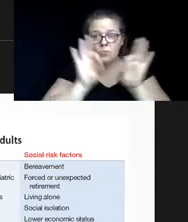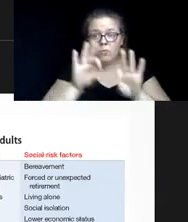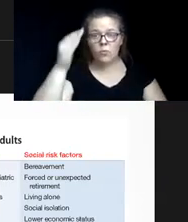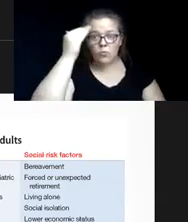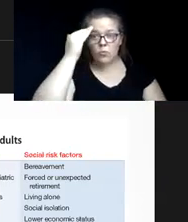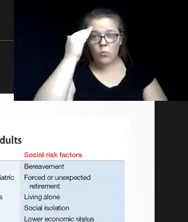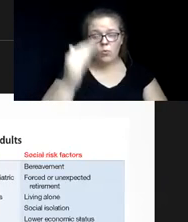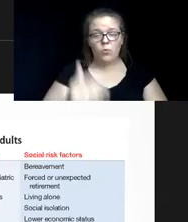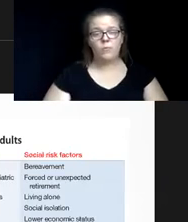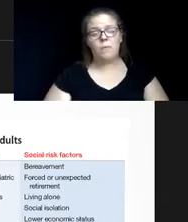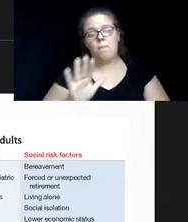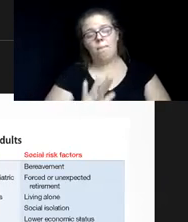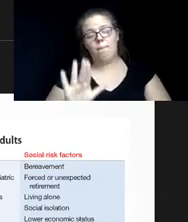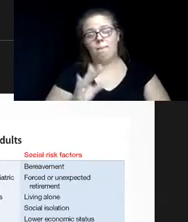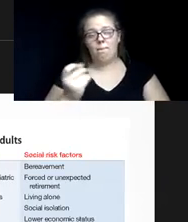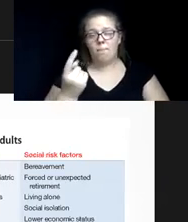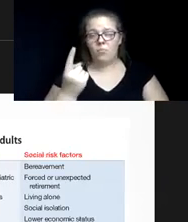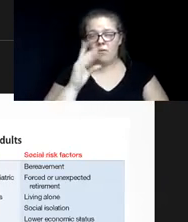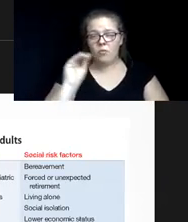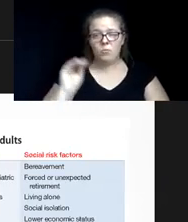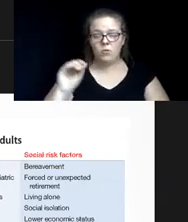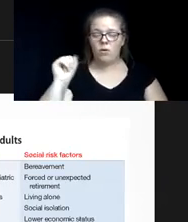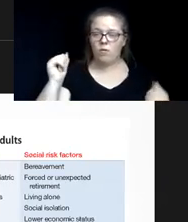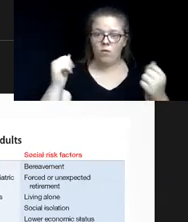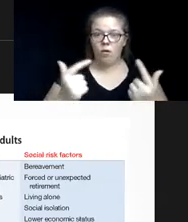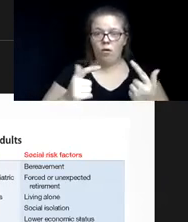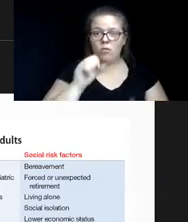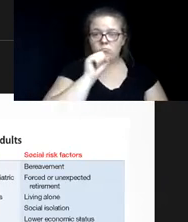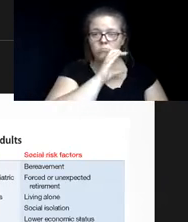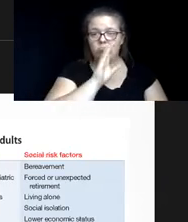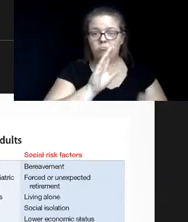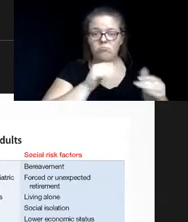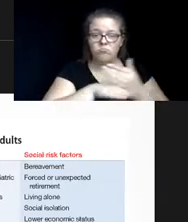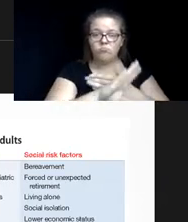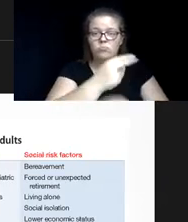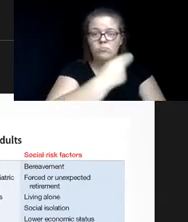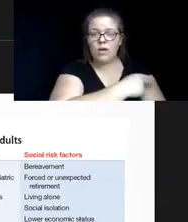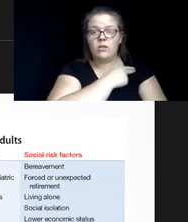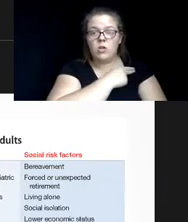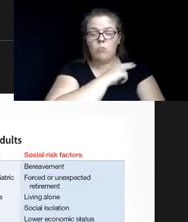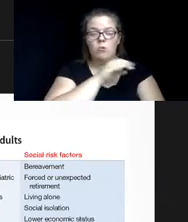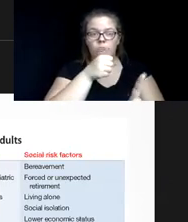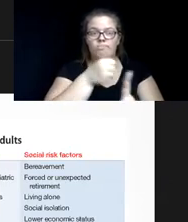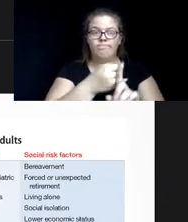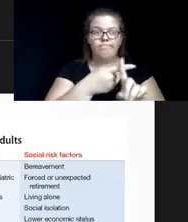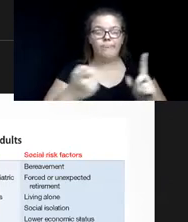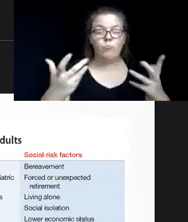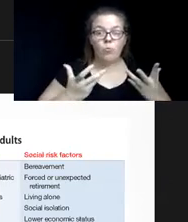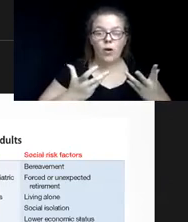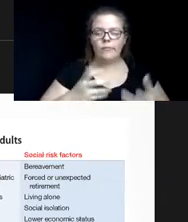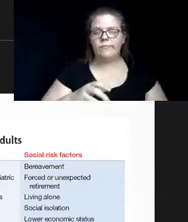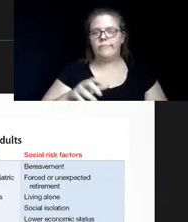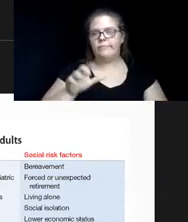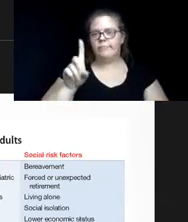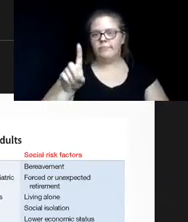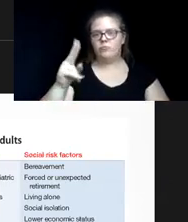about 11% of all seniors that are admitted to the hospital, it's a direct result of a substance abuse problem. And half of